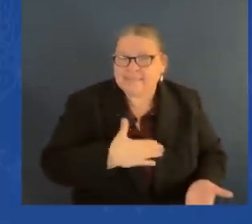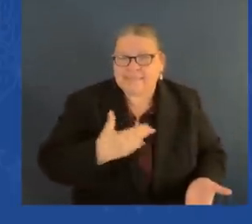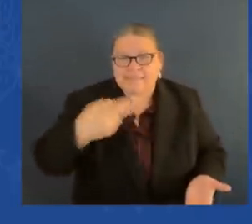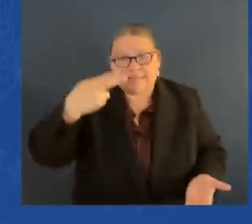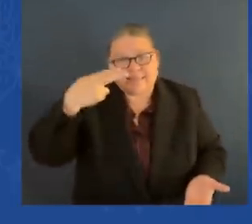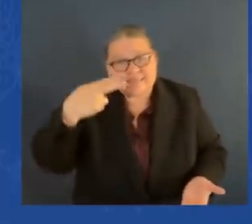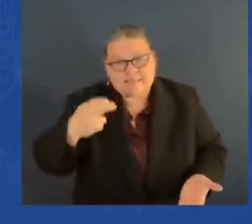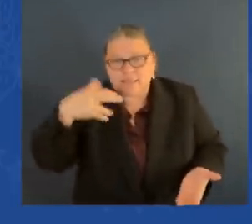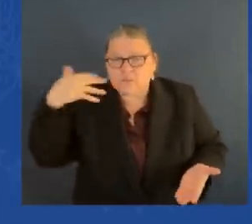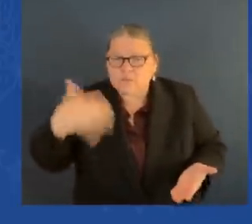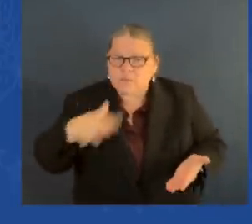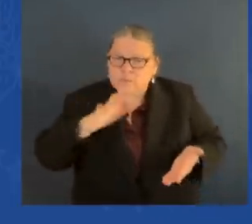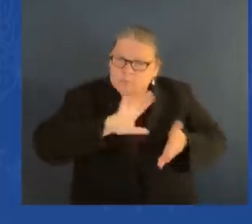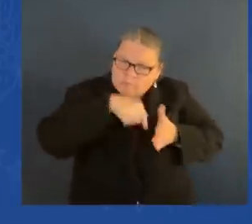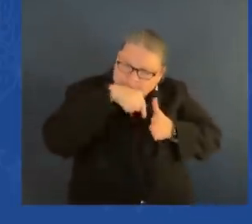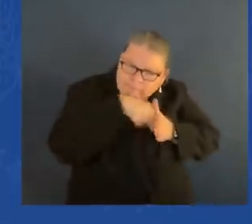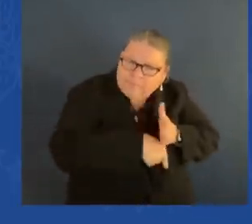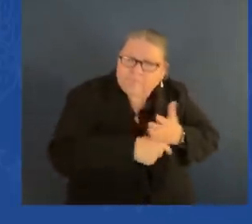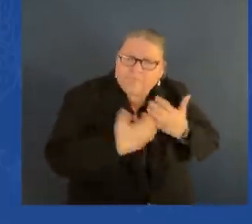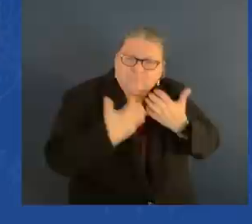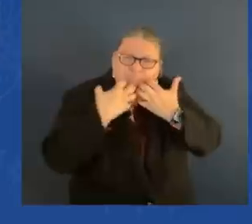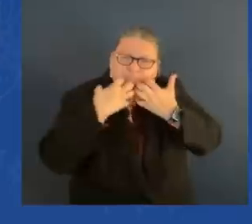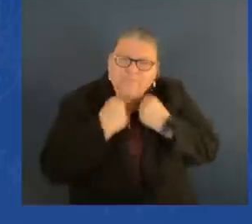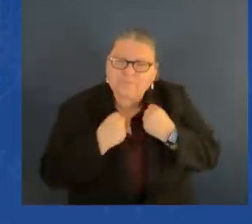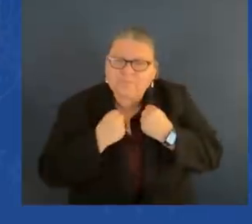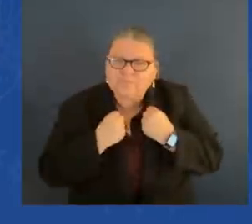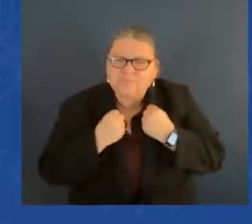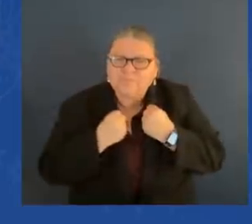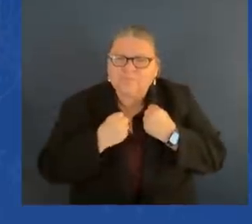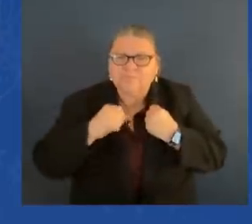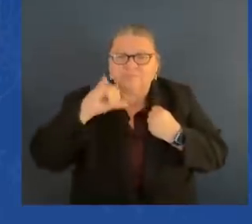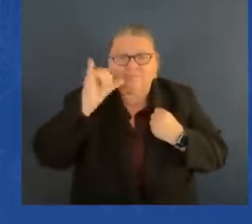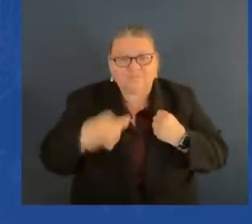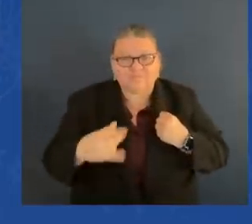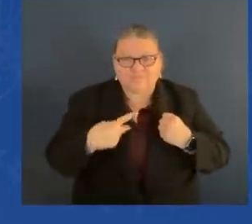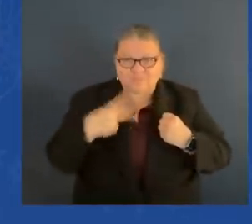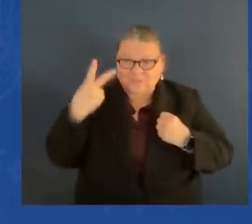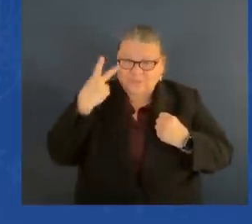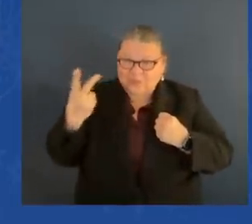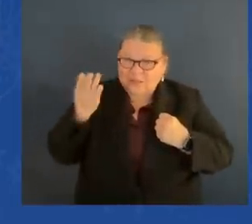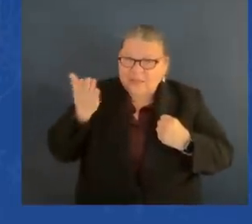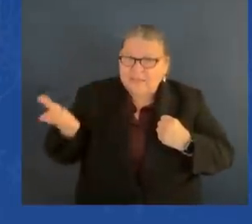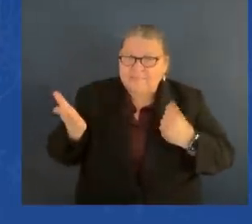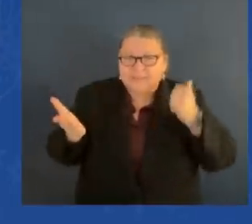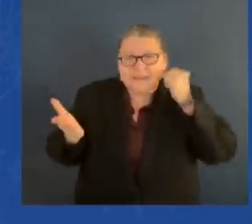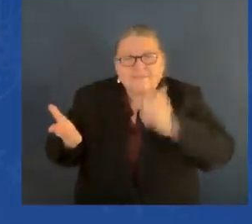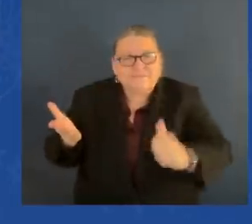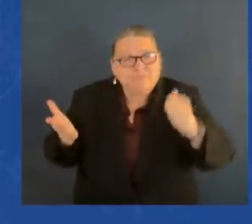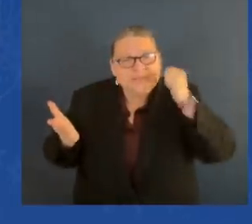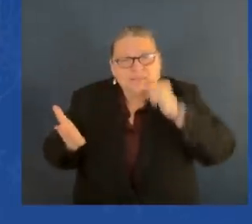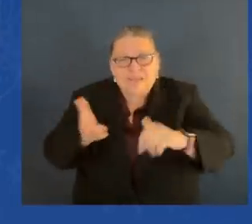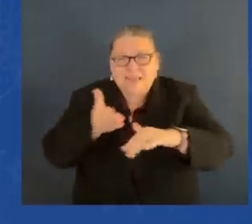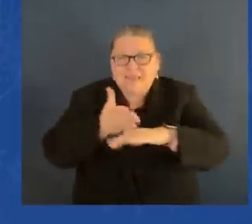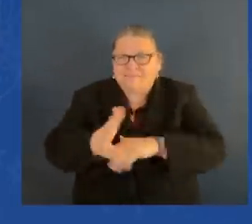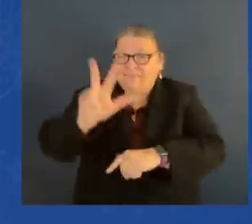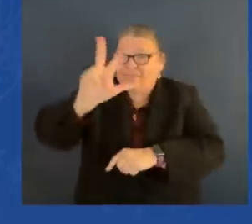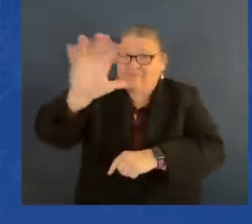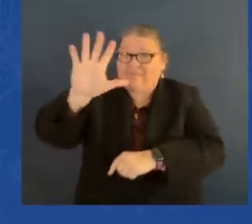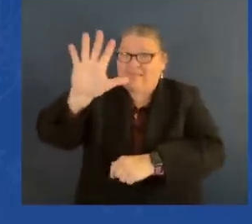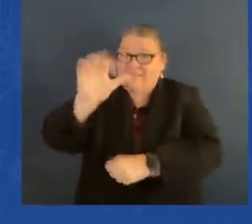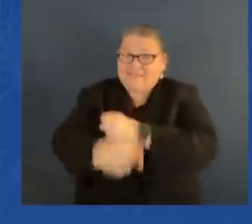day for over 35 years in the Senate and when he was Vice President.